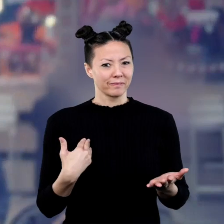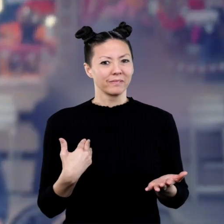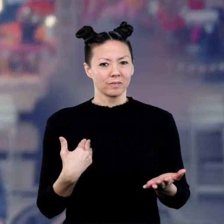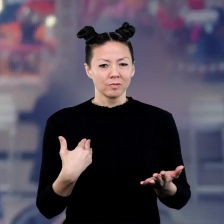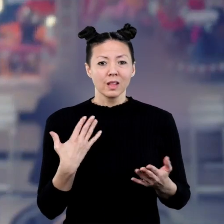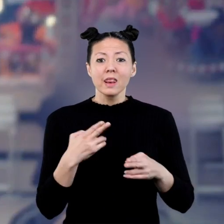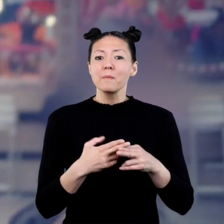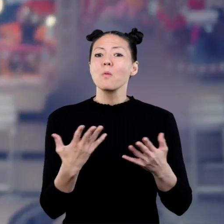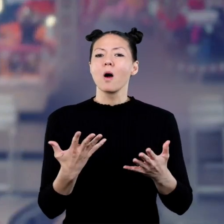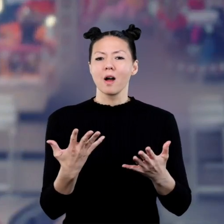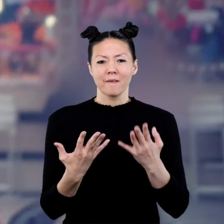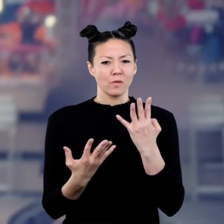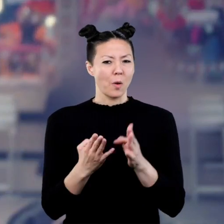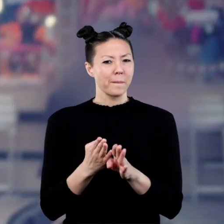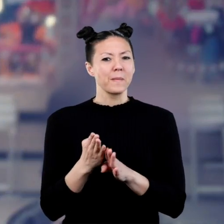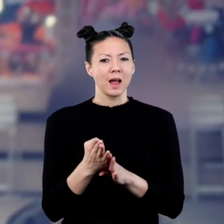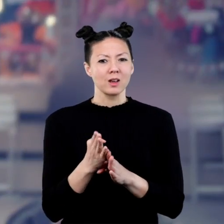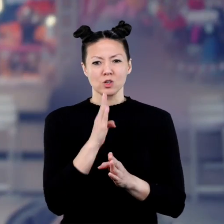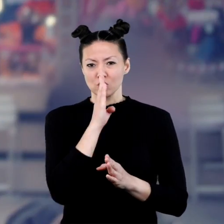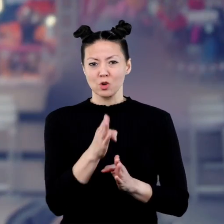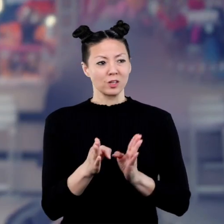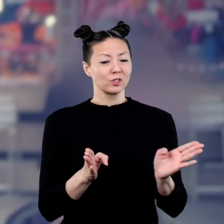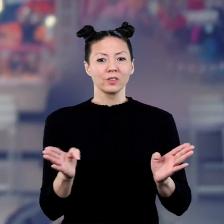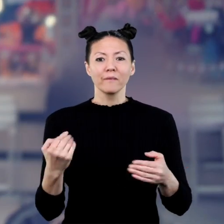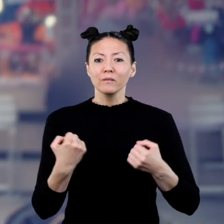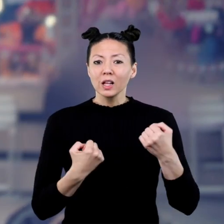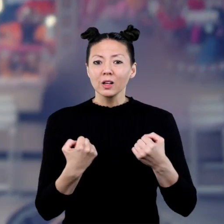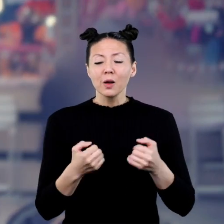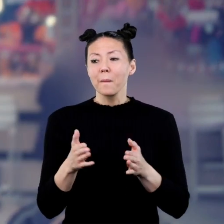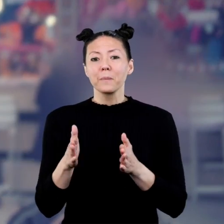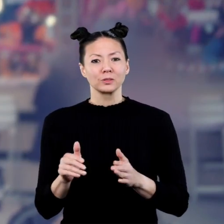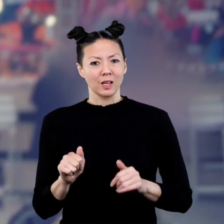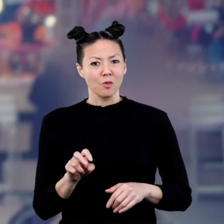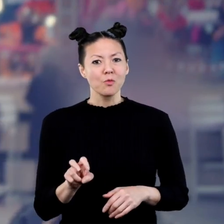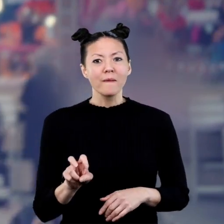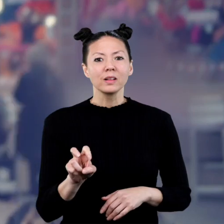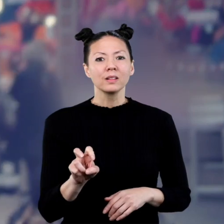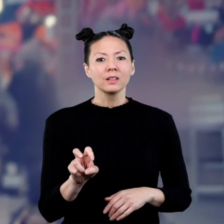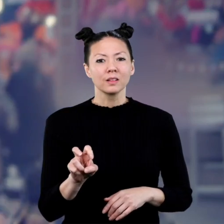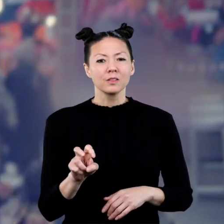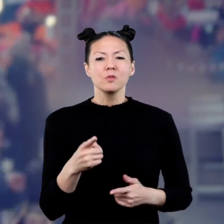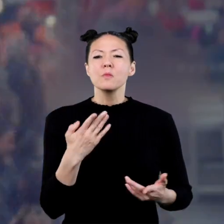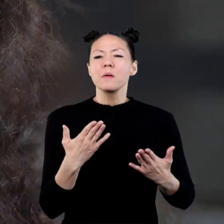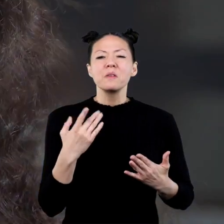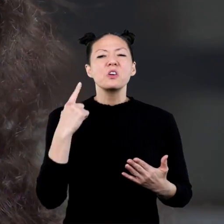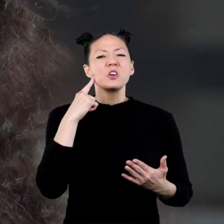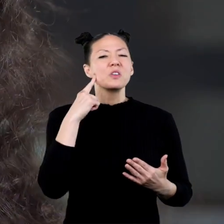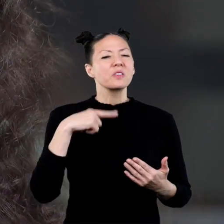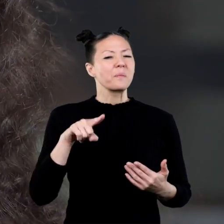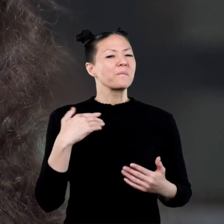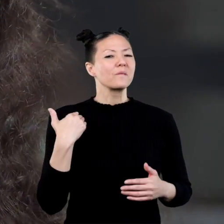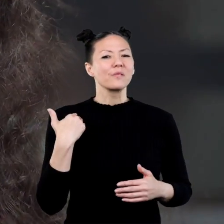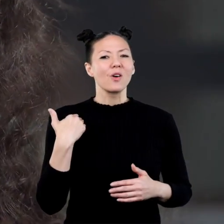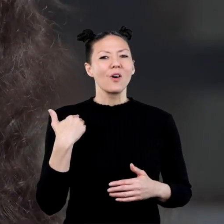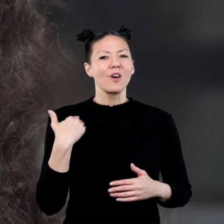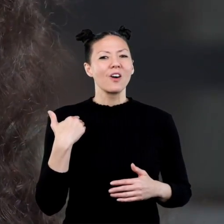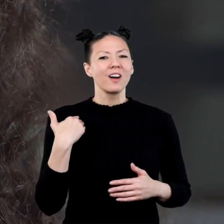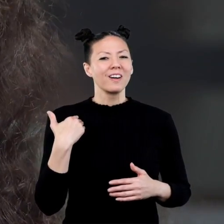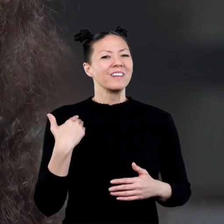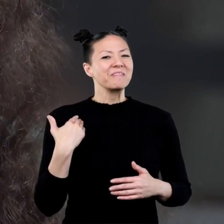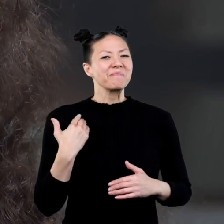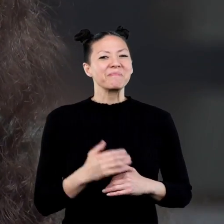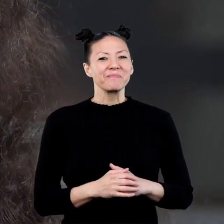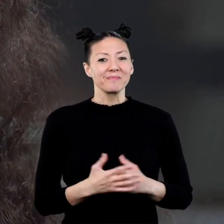words used to name the four main directions a vehicle or person can travel. You have probably heard of them